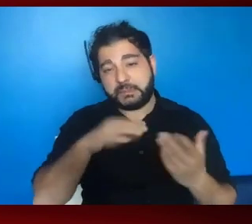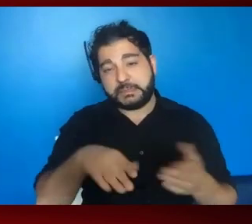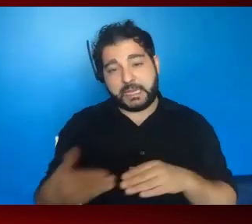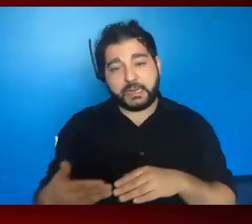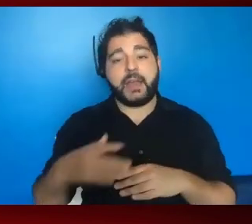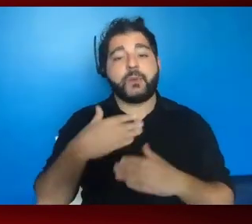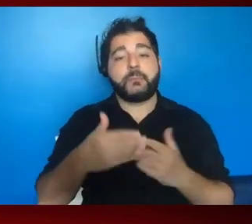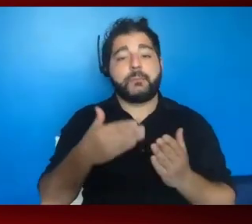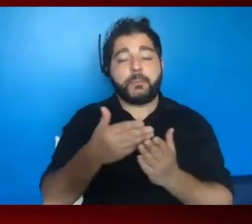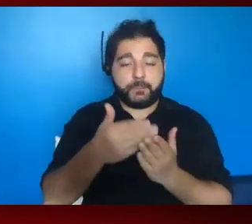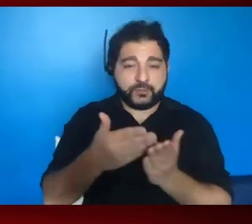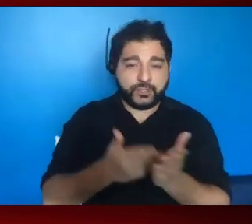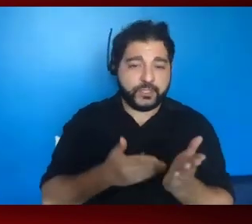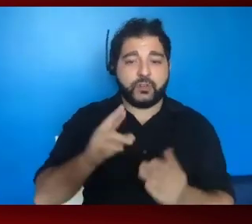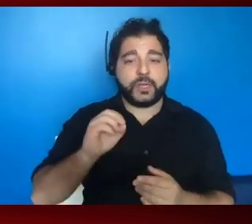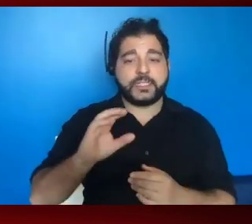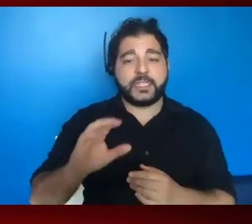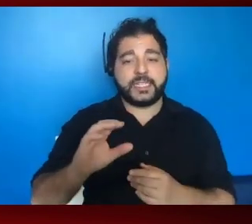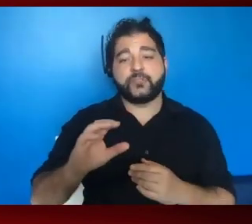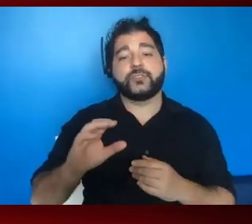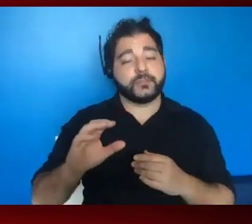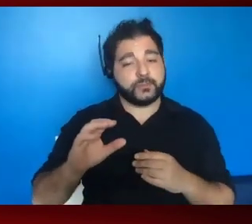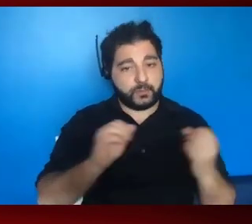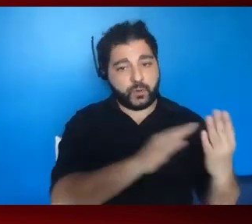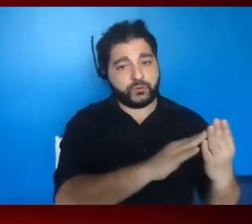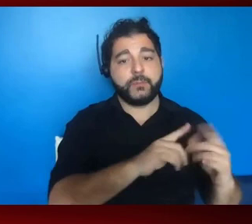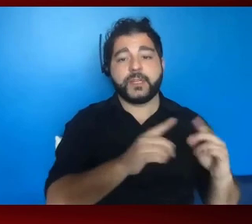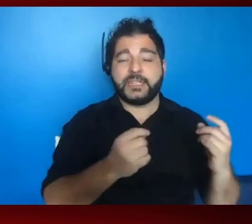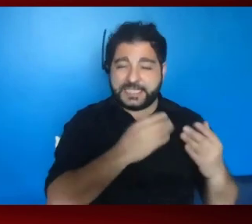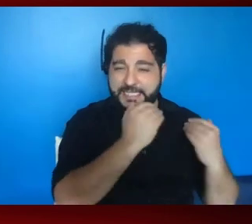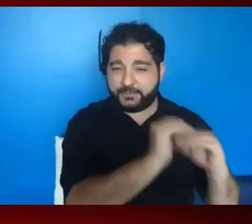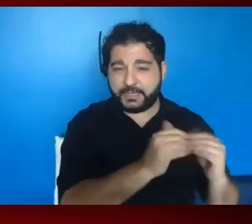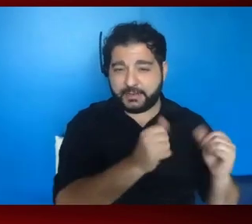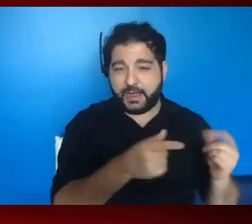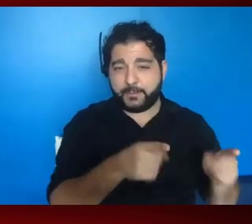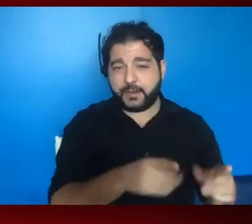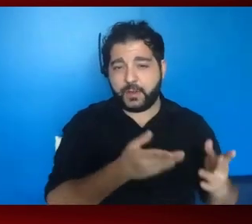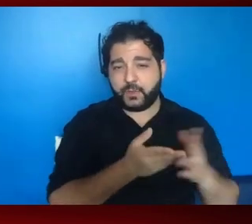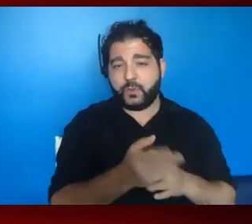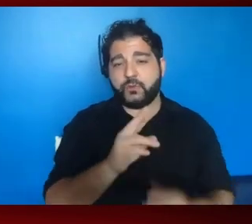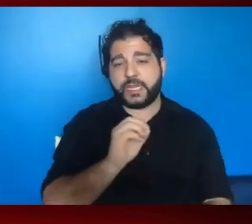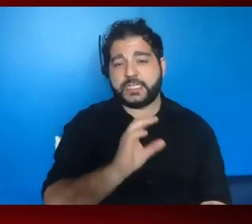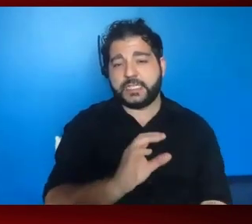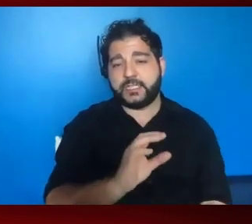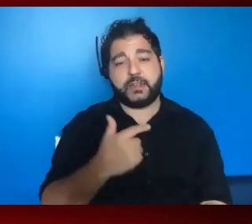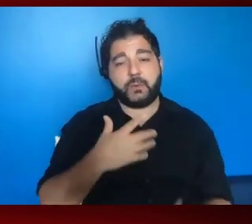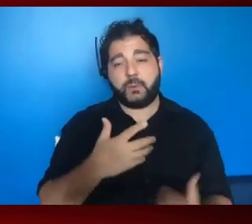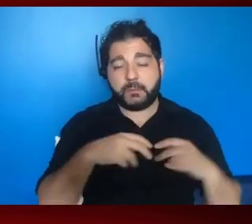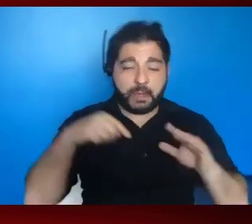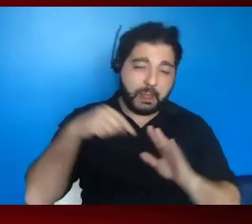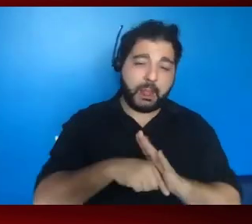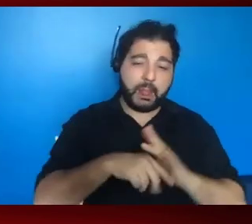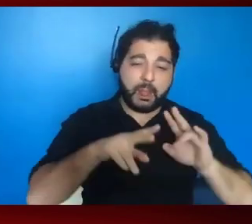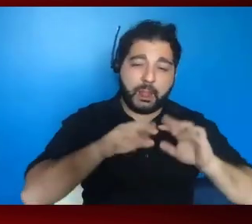mechanism to get things done. But there are many limits on what can be accomplished through reconciliation. I don't want to get too far in the weeds,